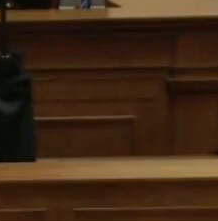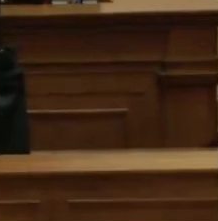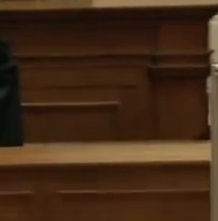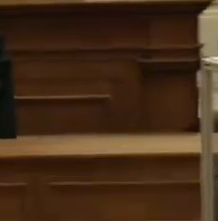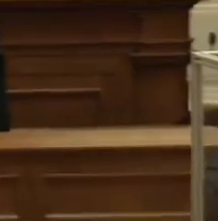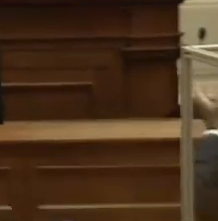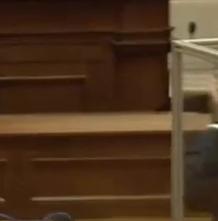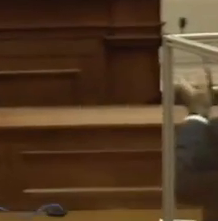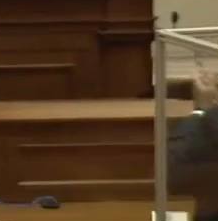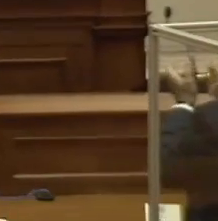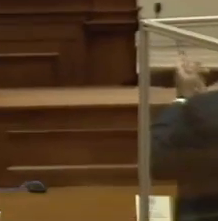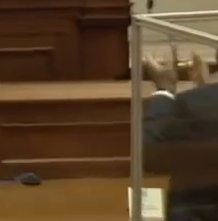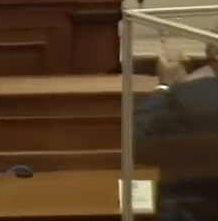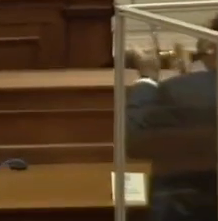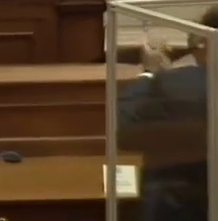God you. bless